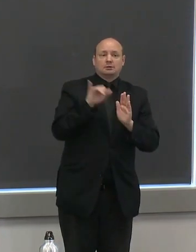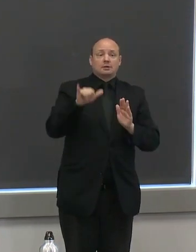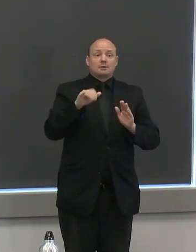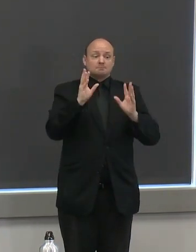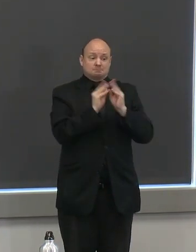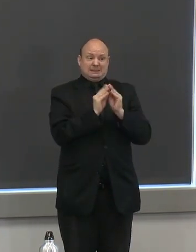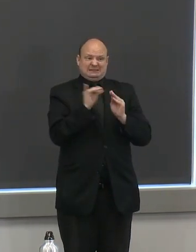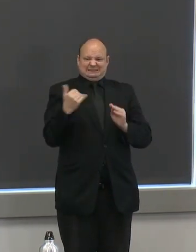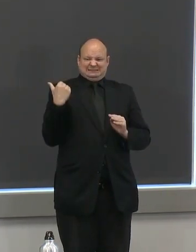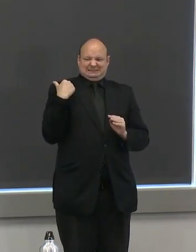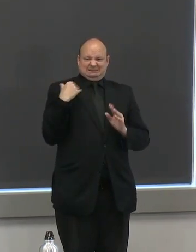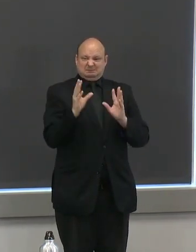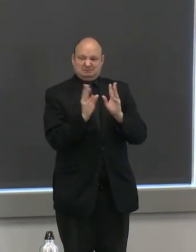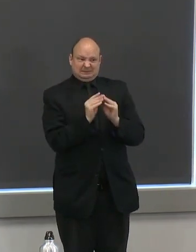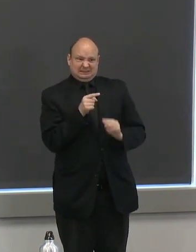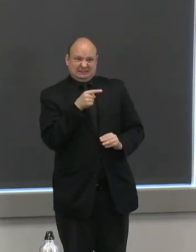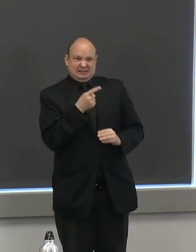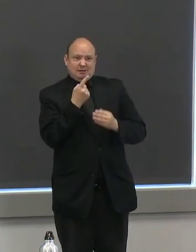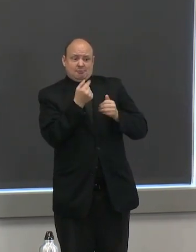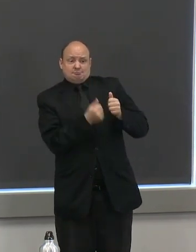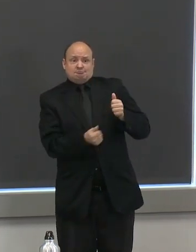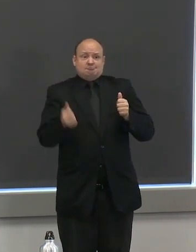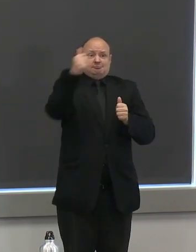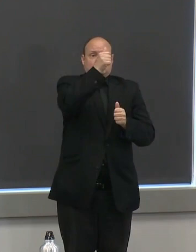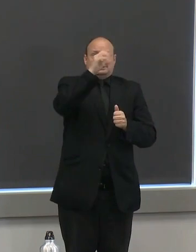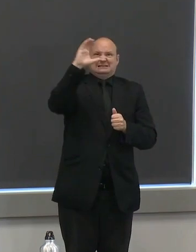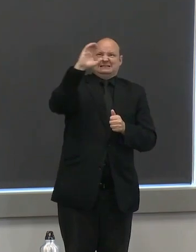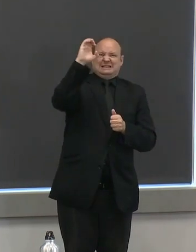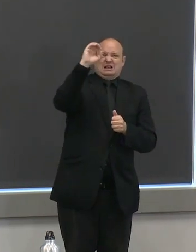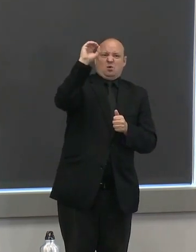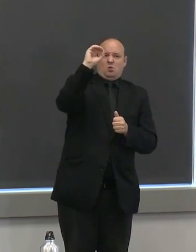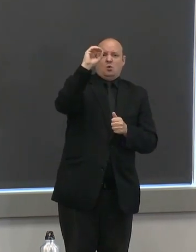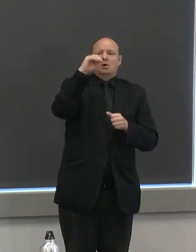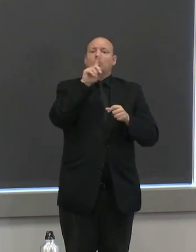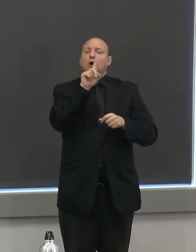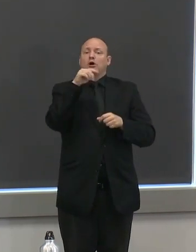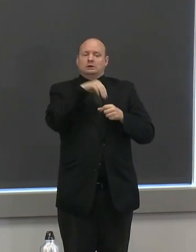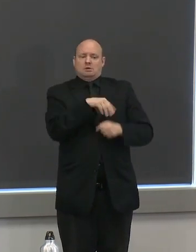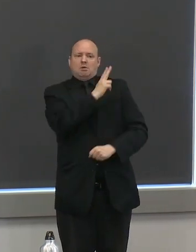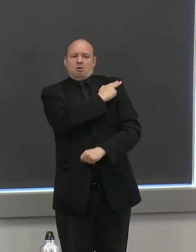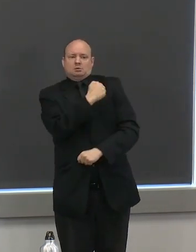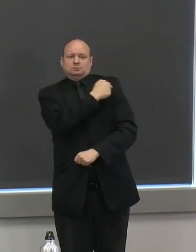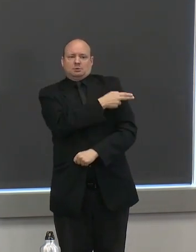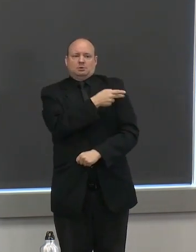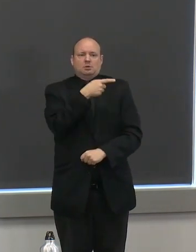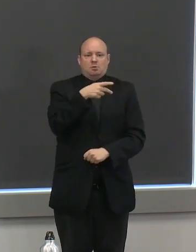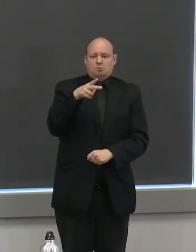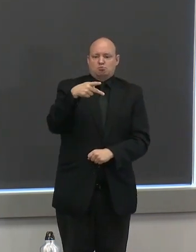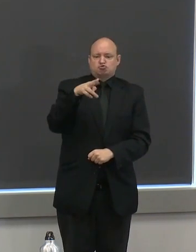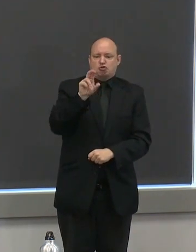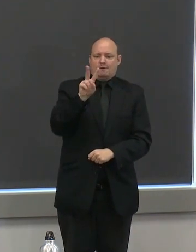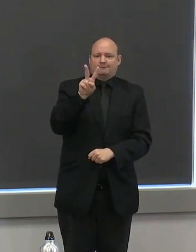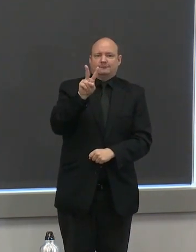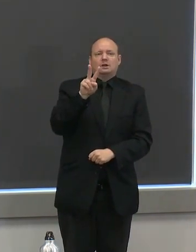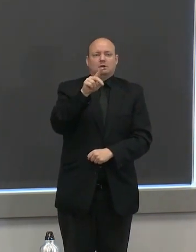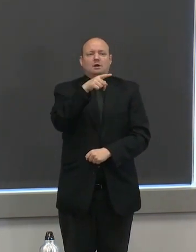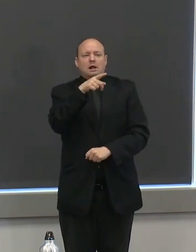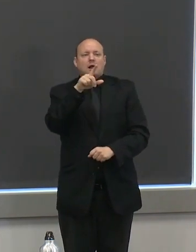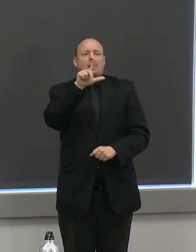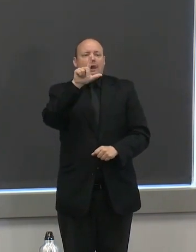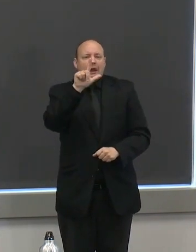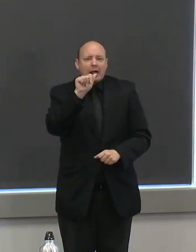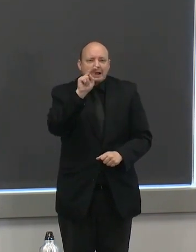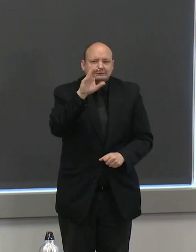ceos of oregon's hospital systems including providence legacy kaiser asante saint